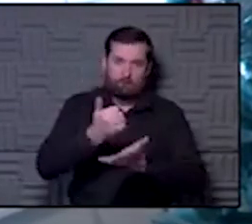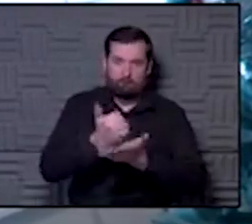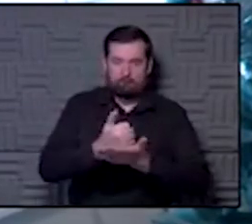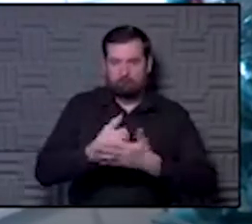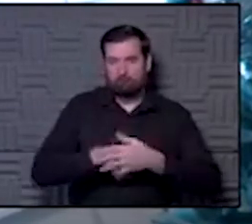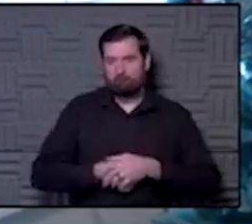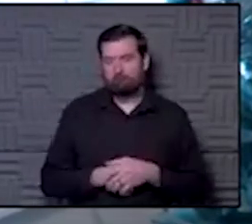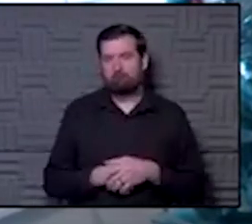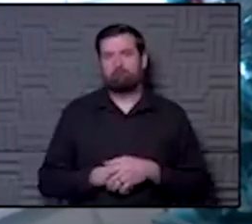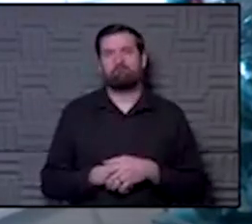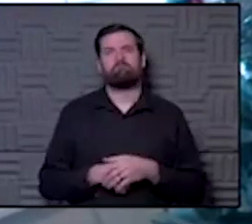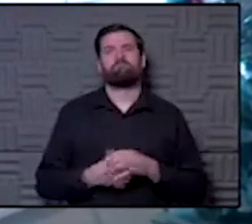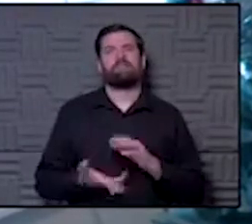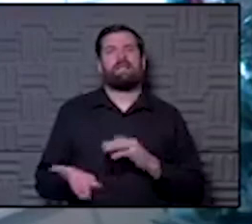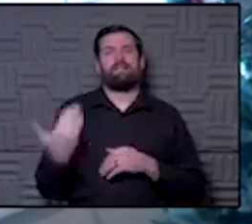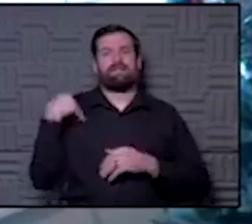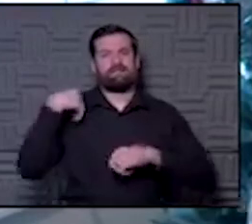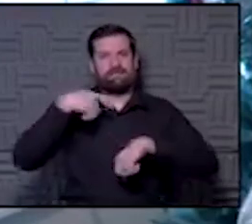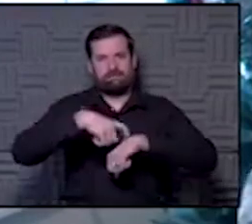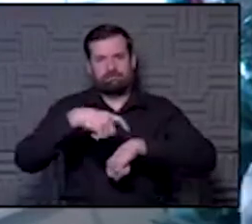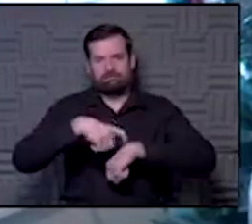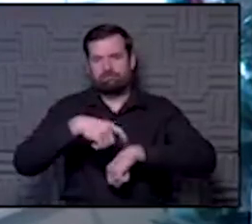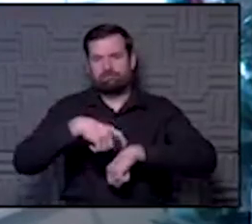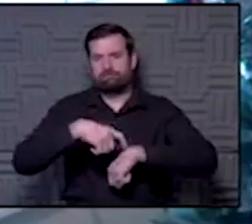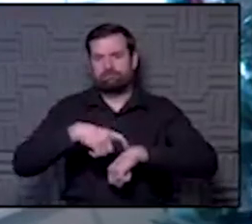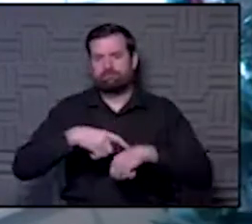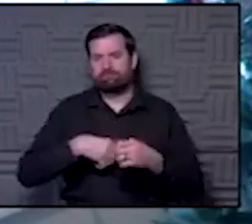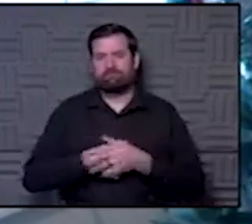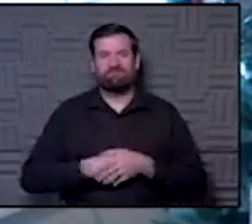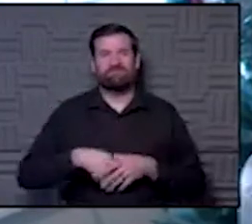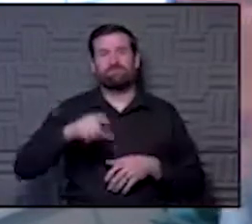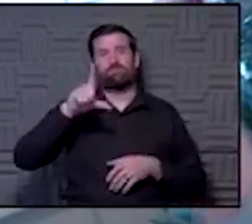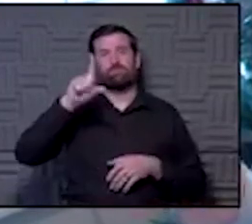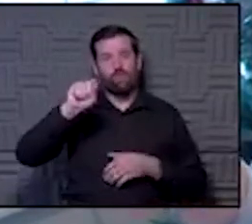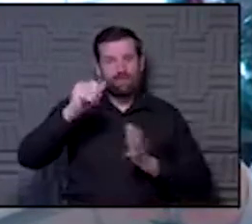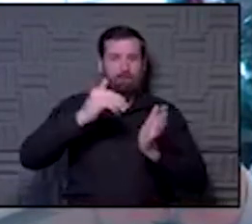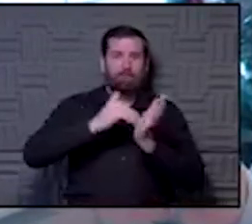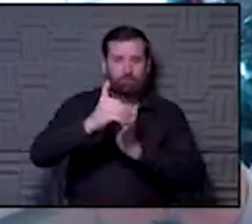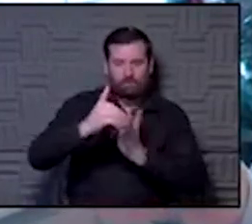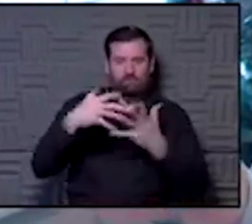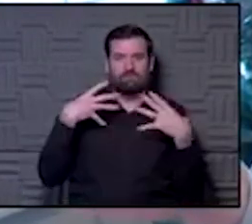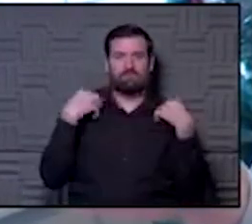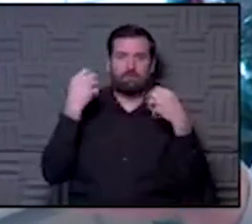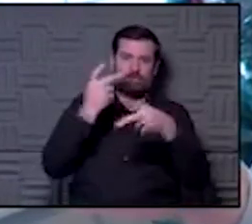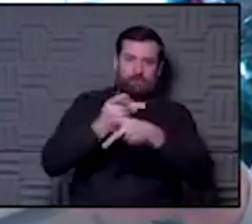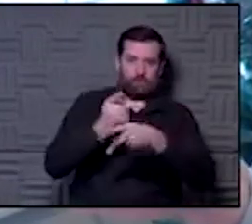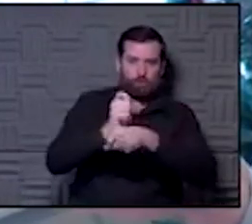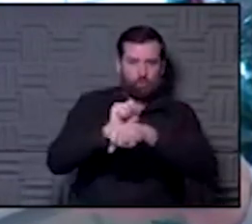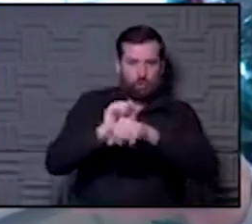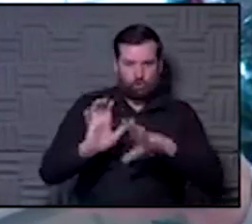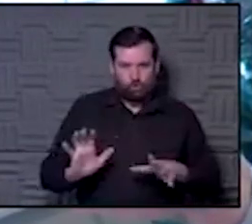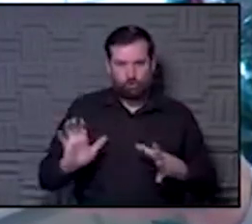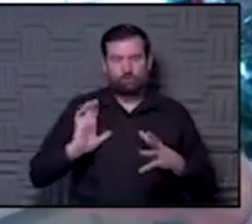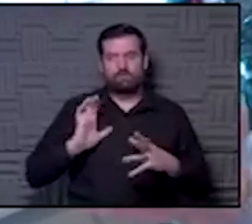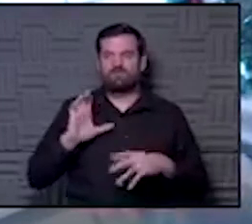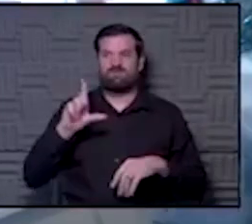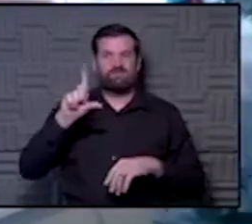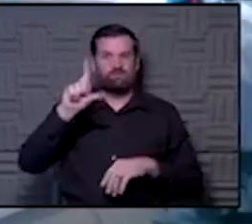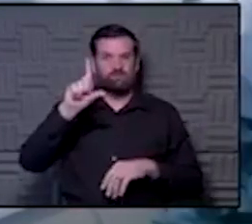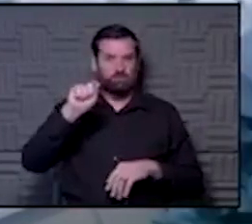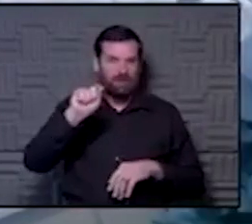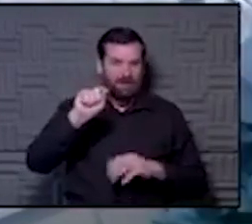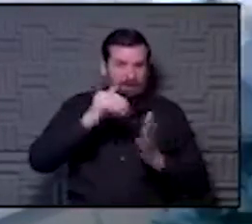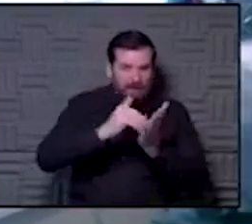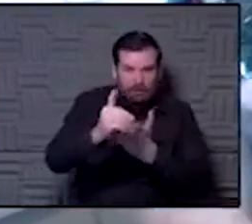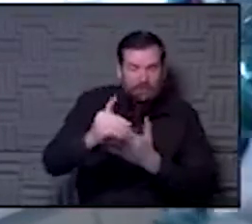You know, I think last time we talked, you know, there are 20 million healthcare workers, 3 million people in long-term care facilities, and then